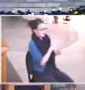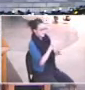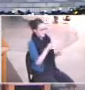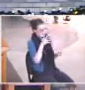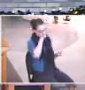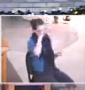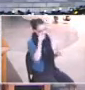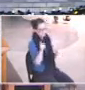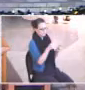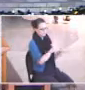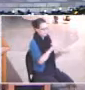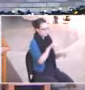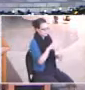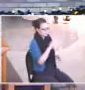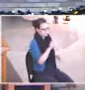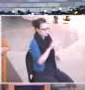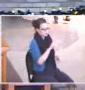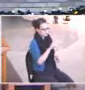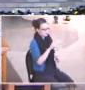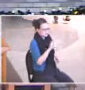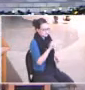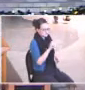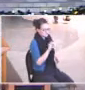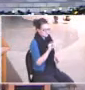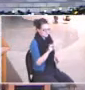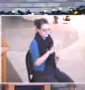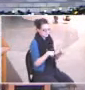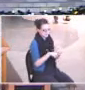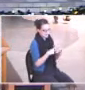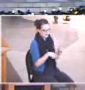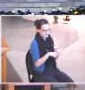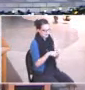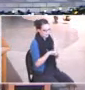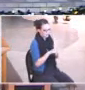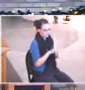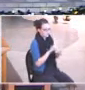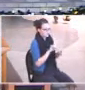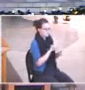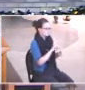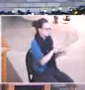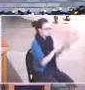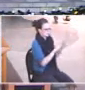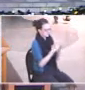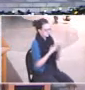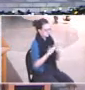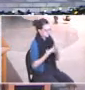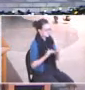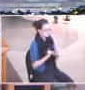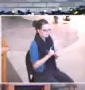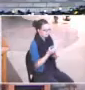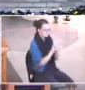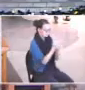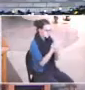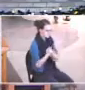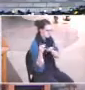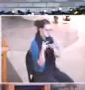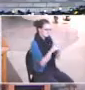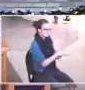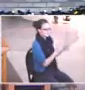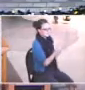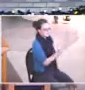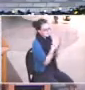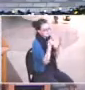come to Jerusalem to celebrate the Passover event. That was an annual pilgrimage where they would go and